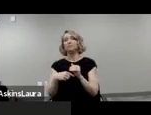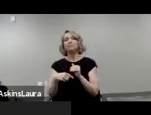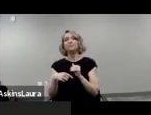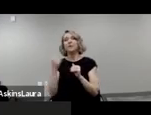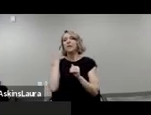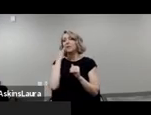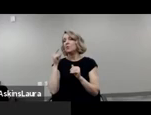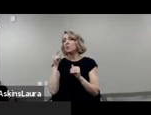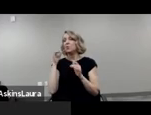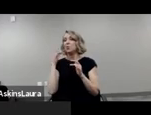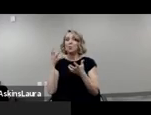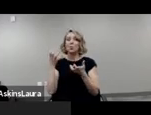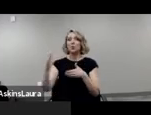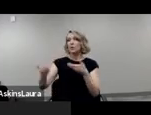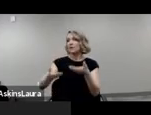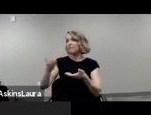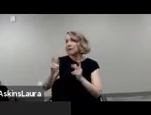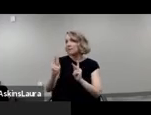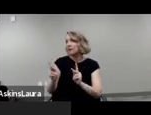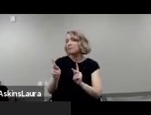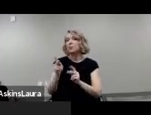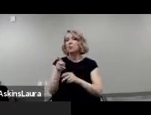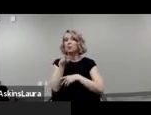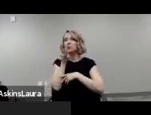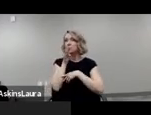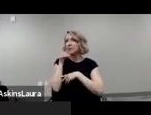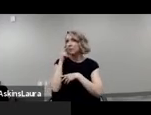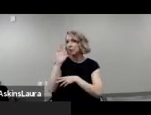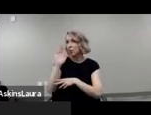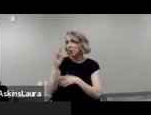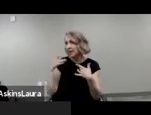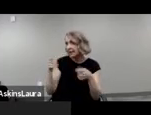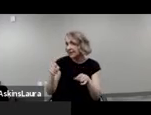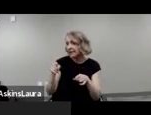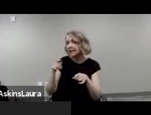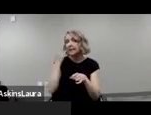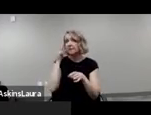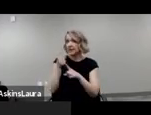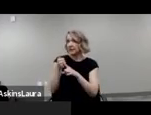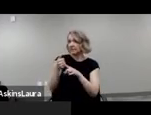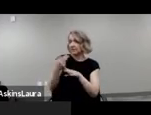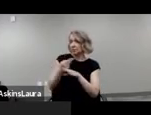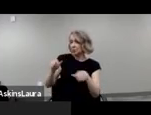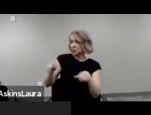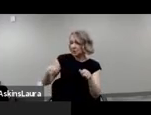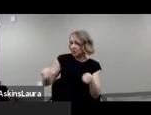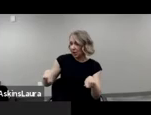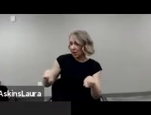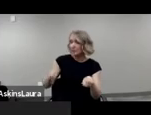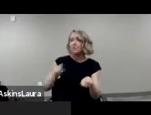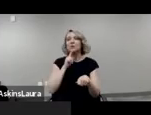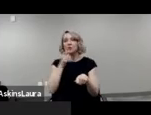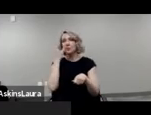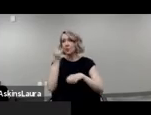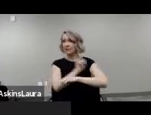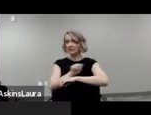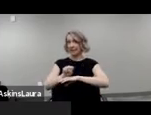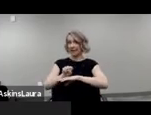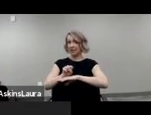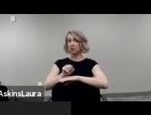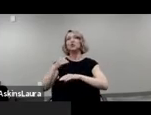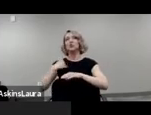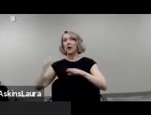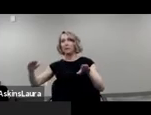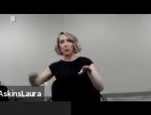sure that if you're going to invite people to speak at your event that use wheelchairs, that you have a stage or you have a ramp for your stage,